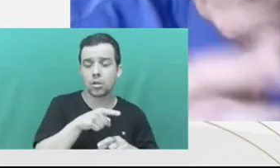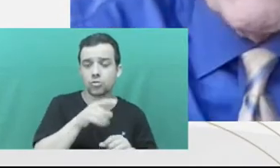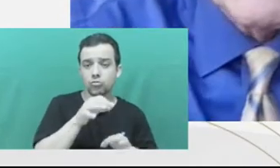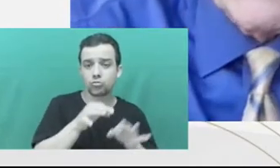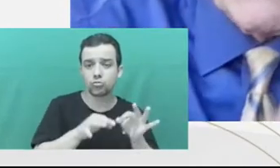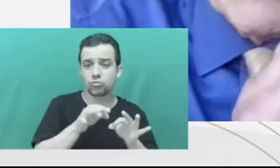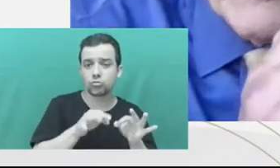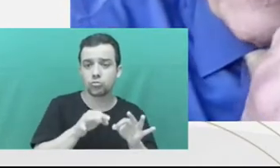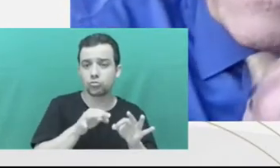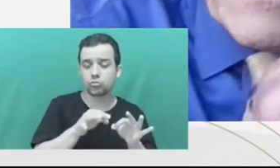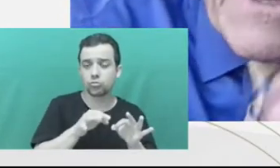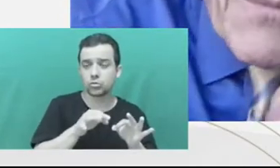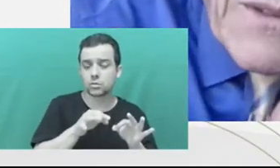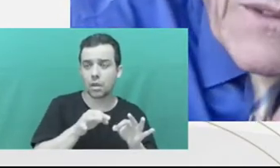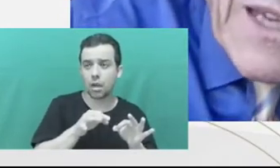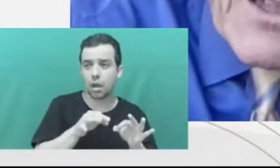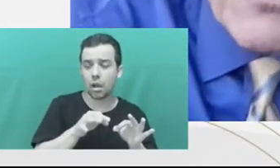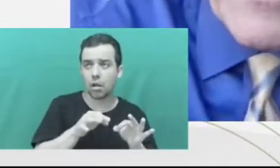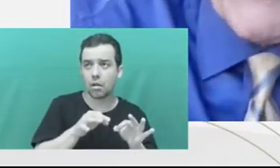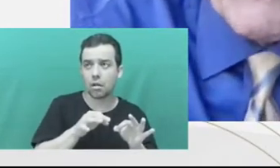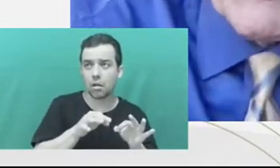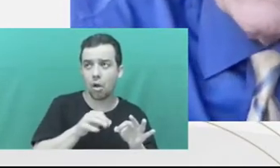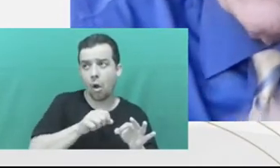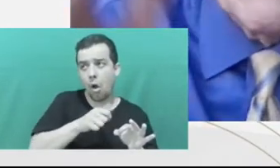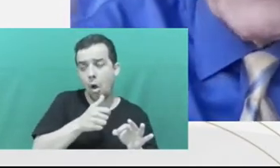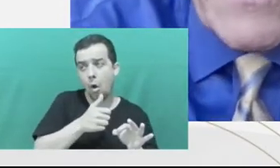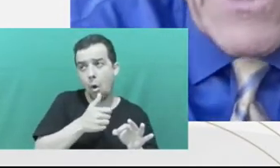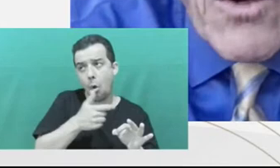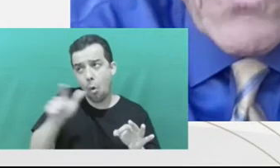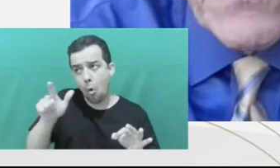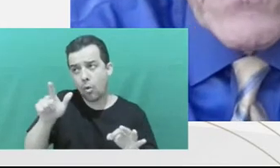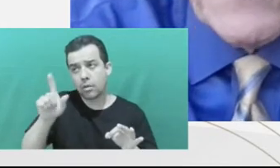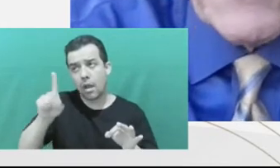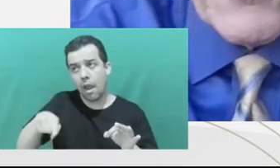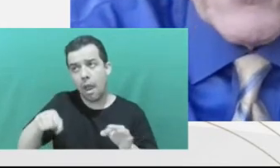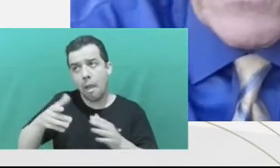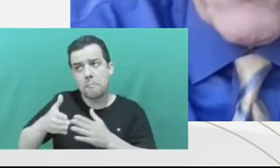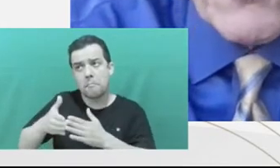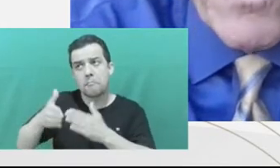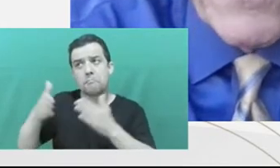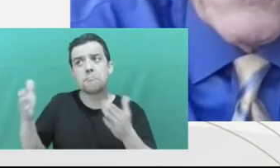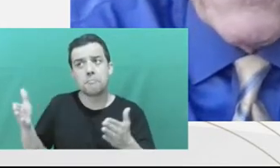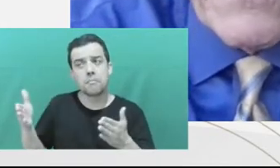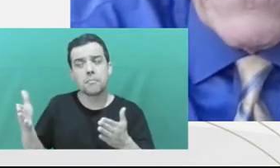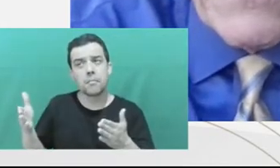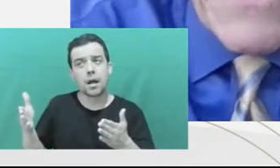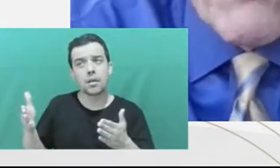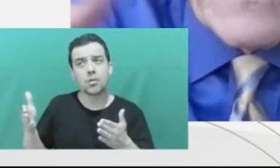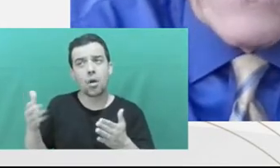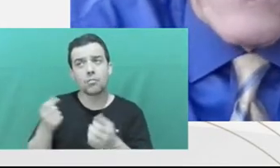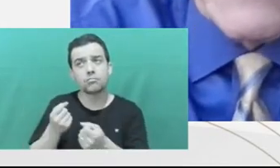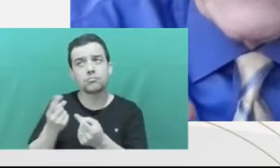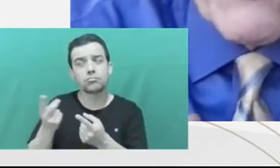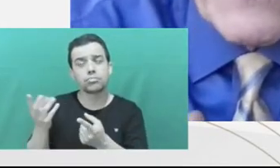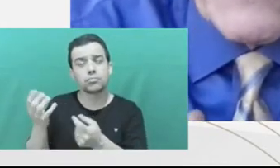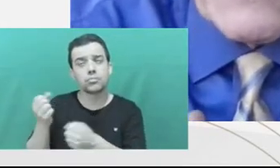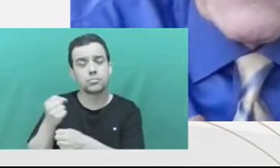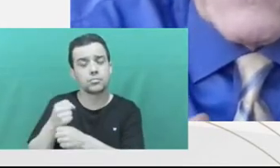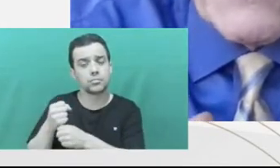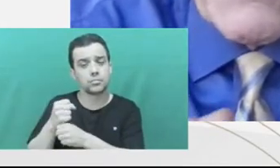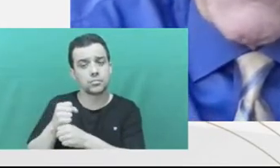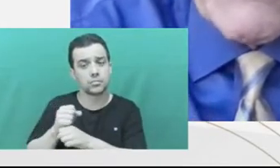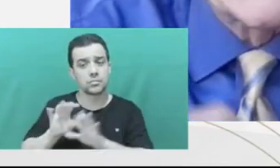if it's a 50% increase, you can get 10 years after a plea, at most 15 years after trial. That way, innocent